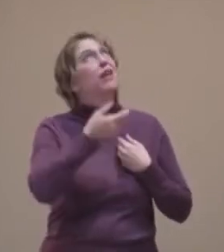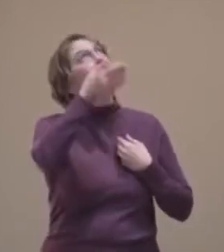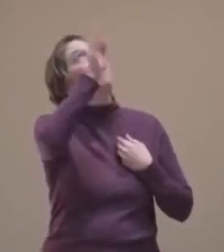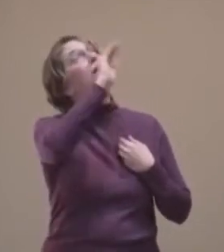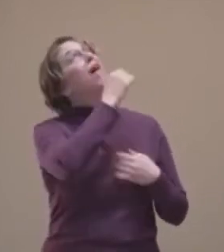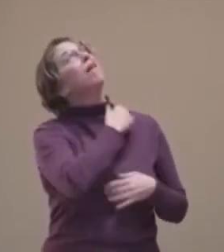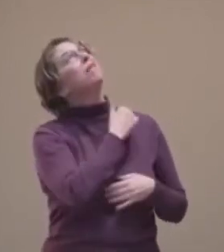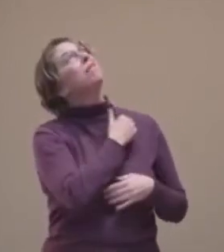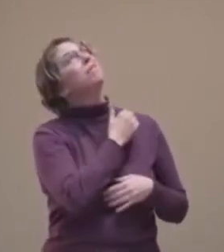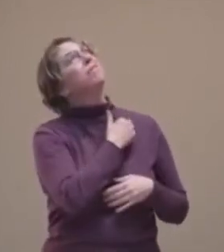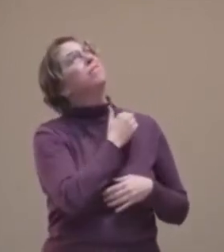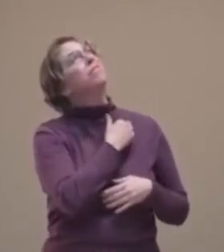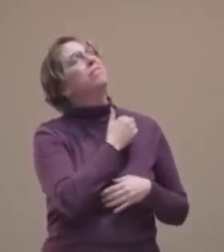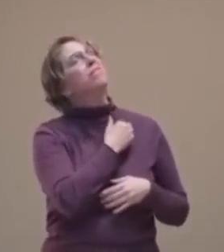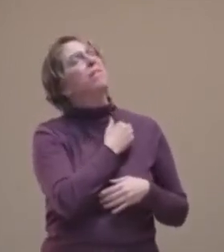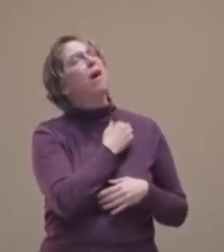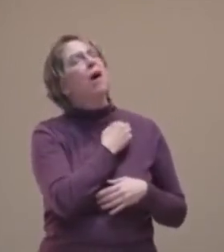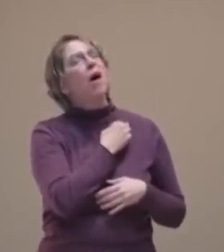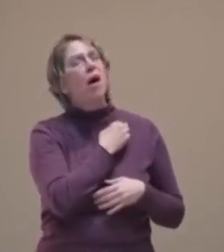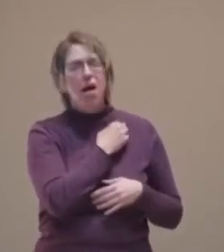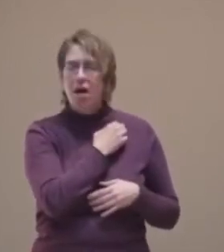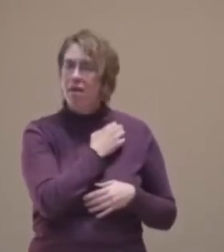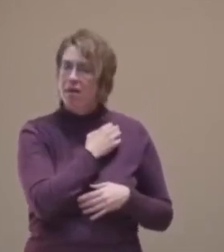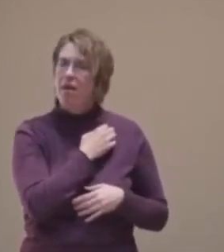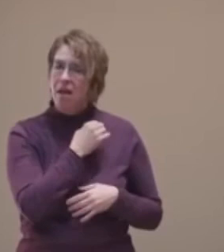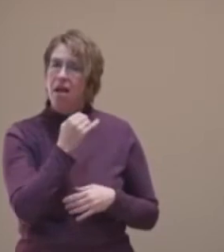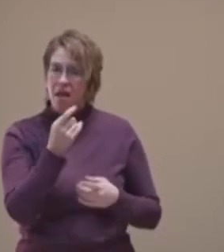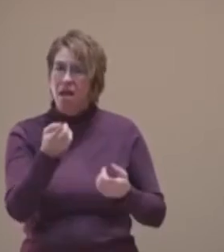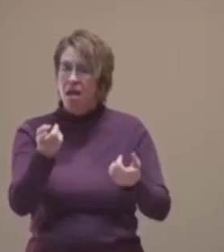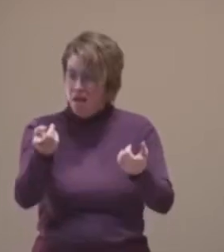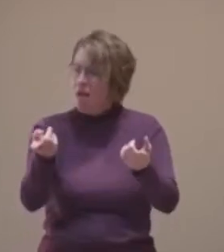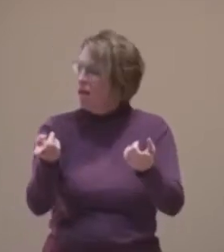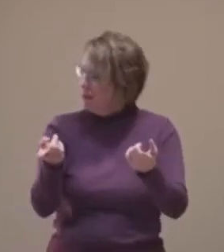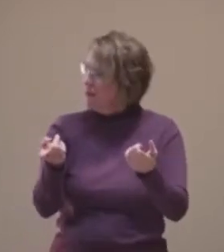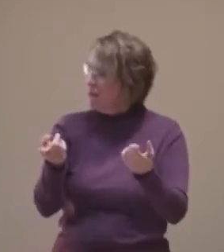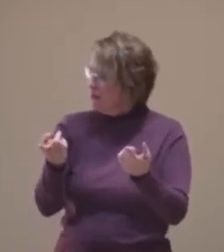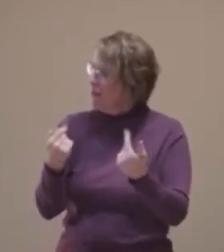Everyone who thirsts, come to the waters.